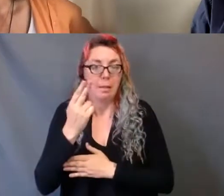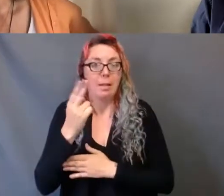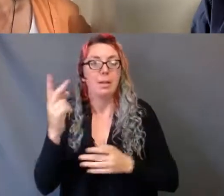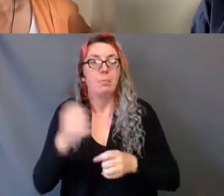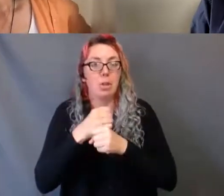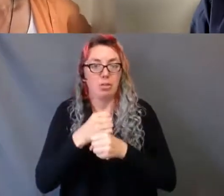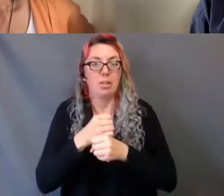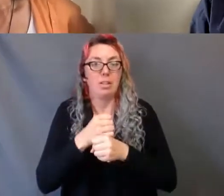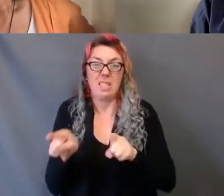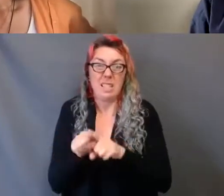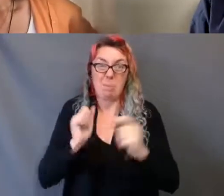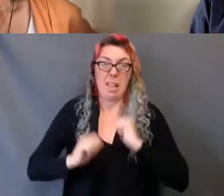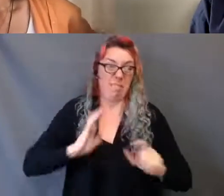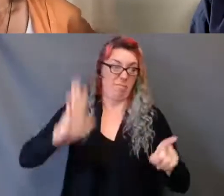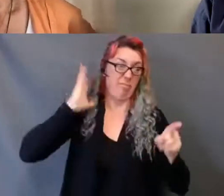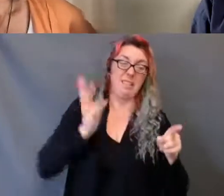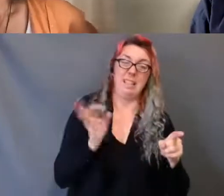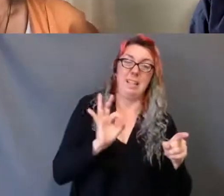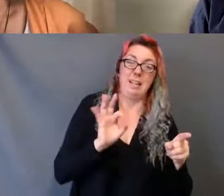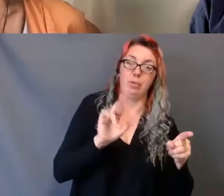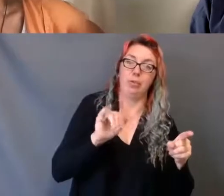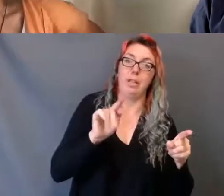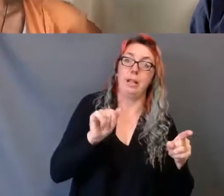2009, directed by Yvette Nolan.